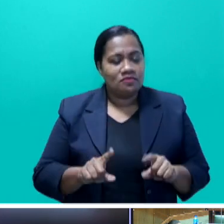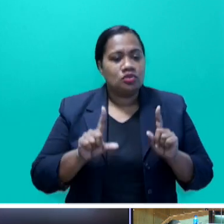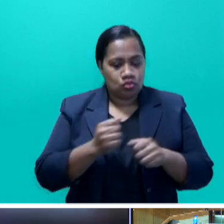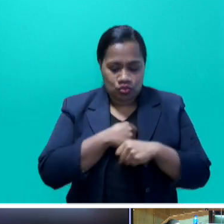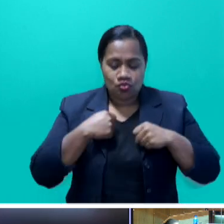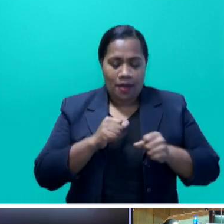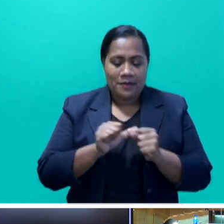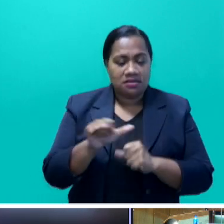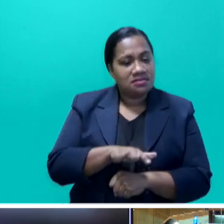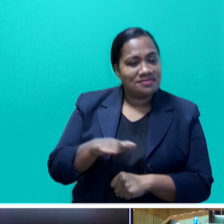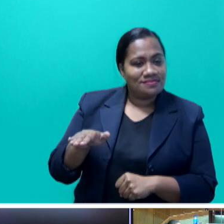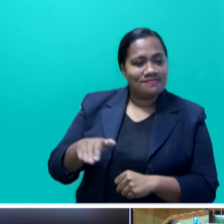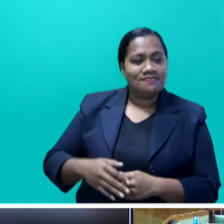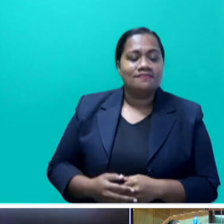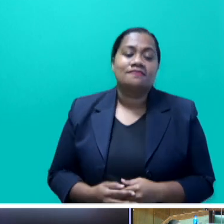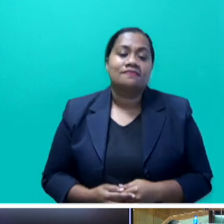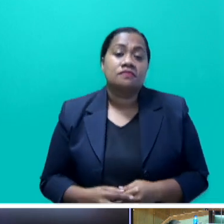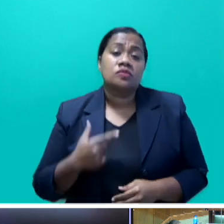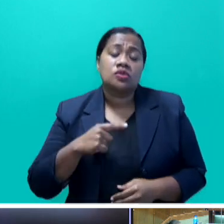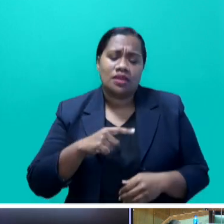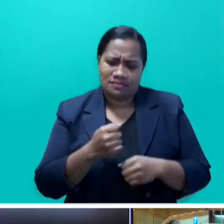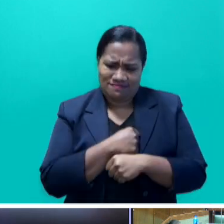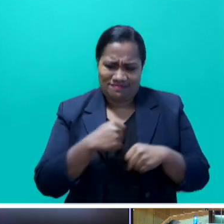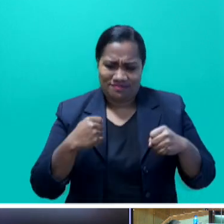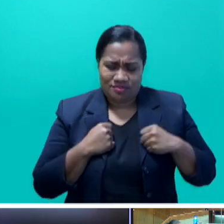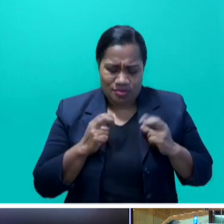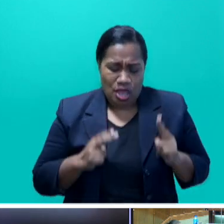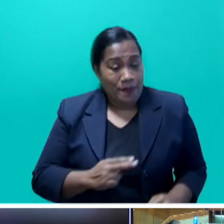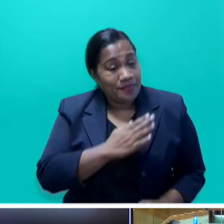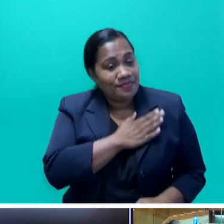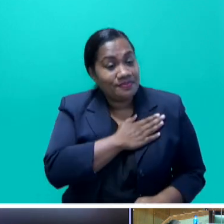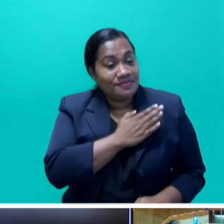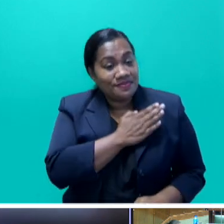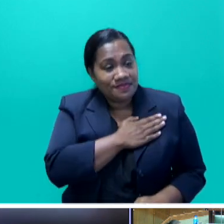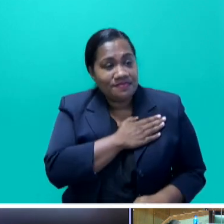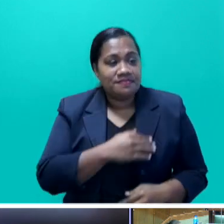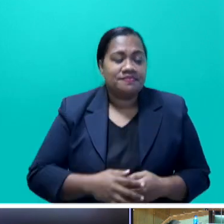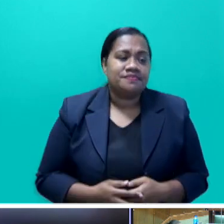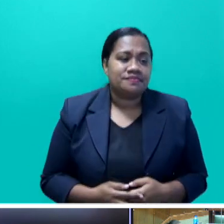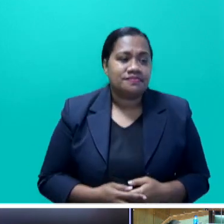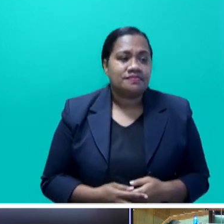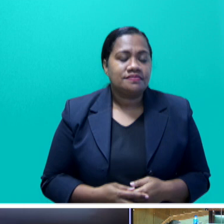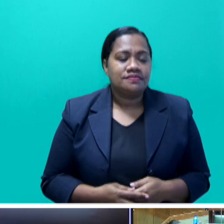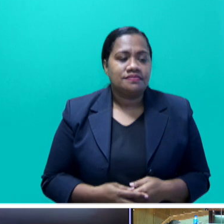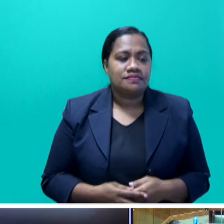them because our humanity will outweigh their smug ignorance.